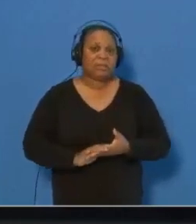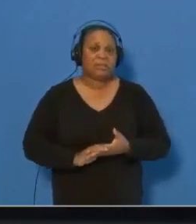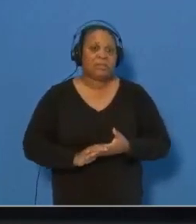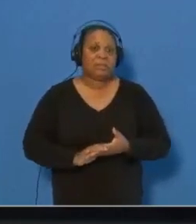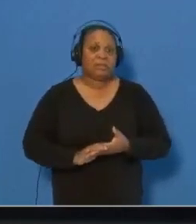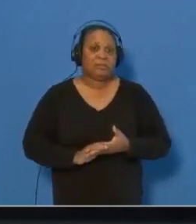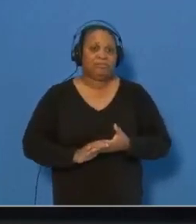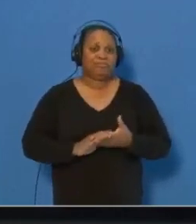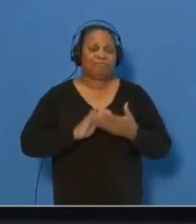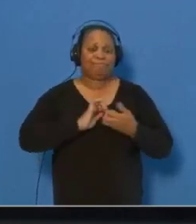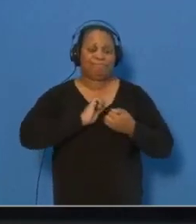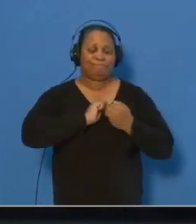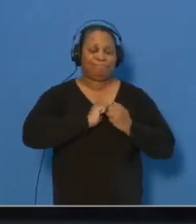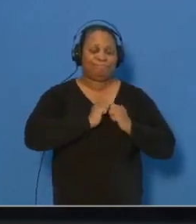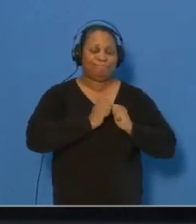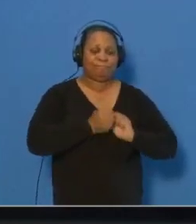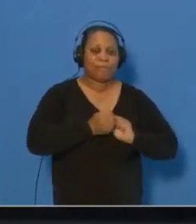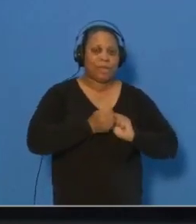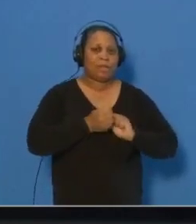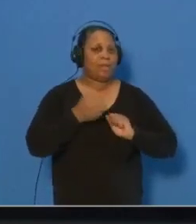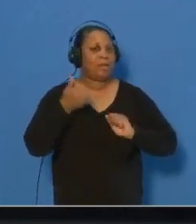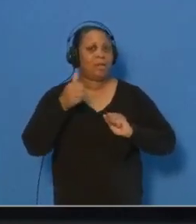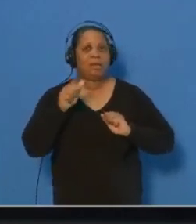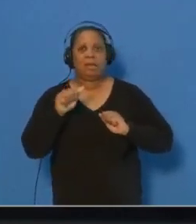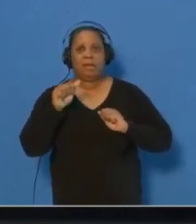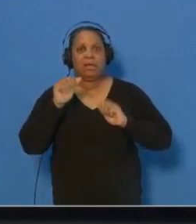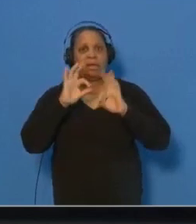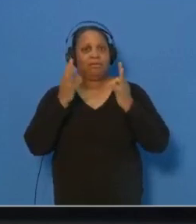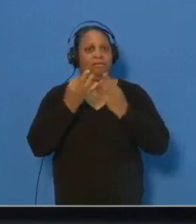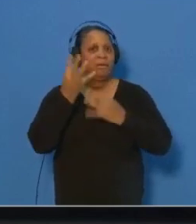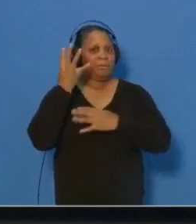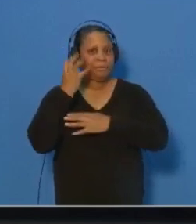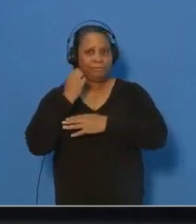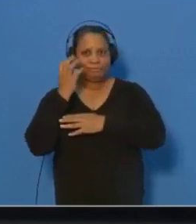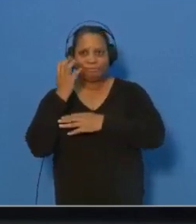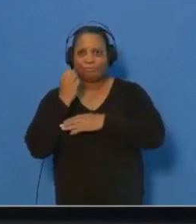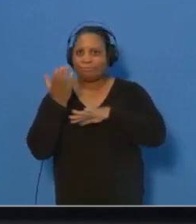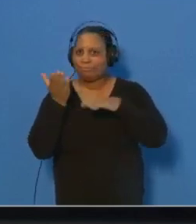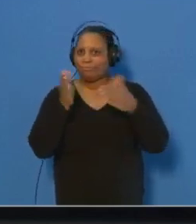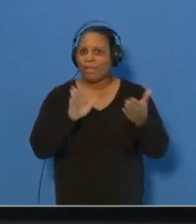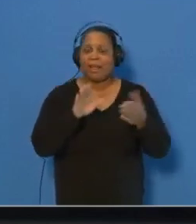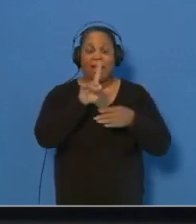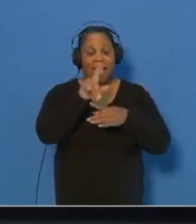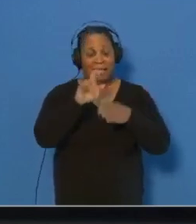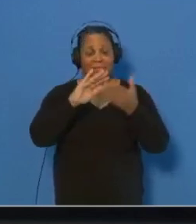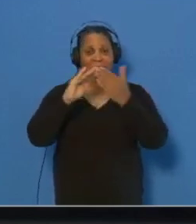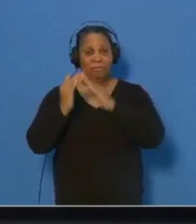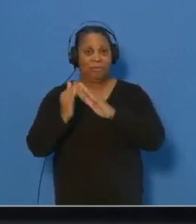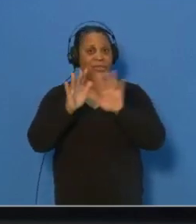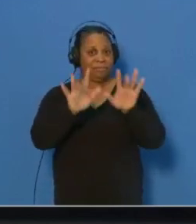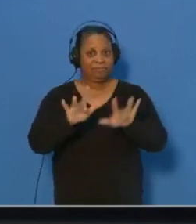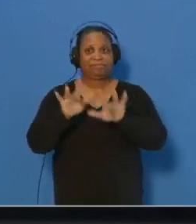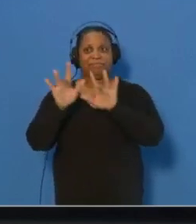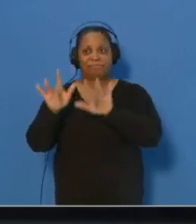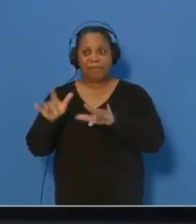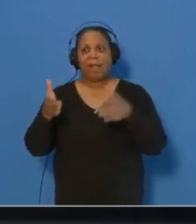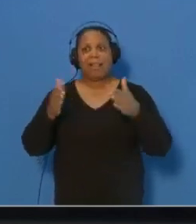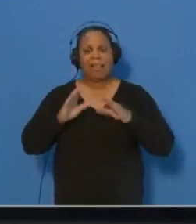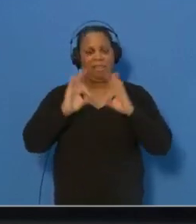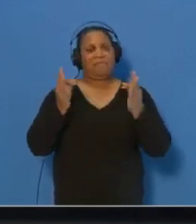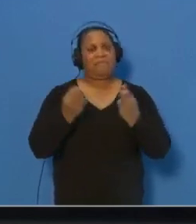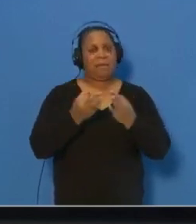This is tragic for any family going through this. And I ask for the community's compassion and allowing the family time